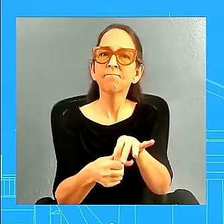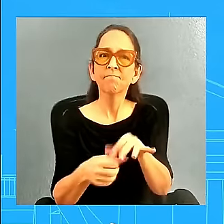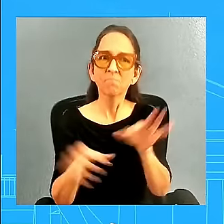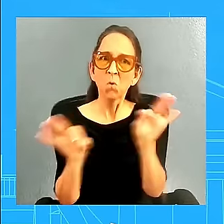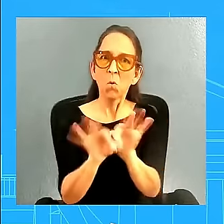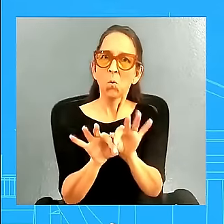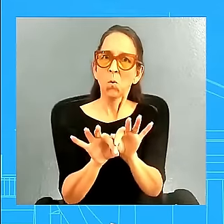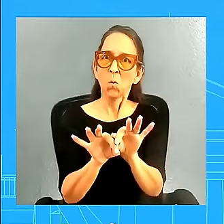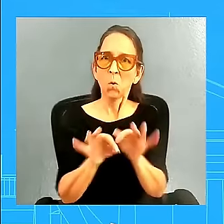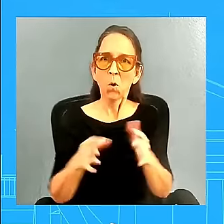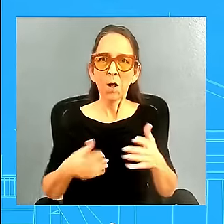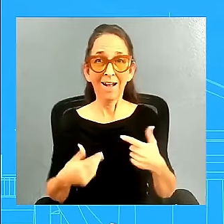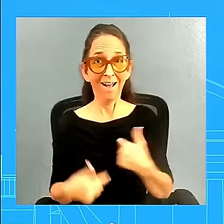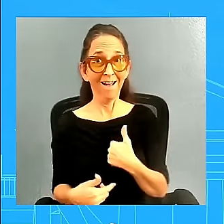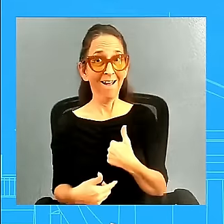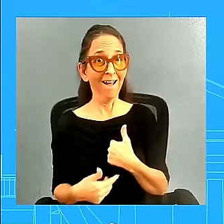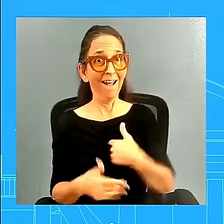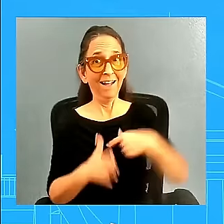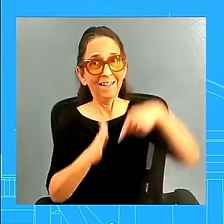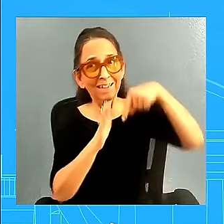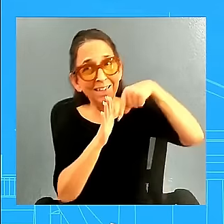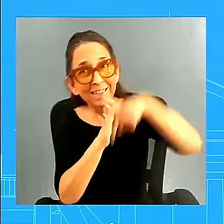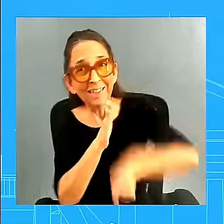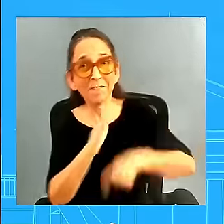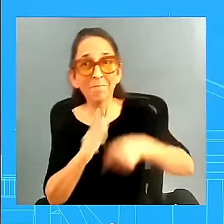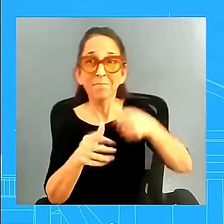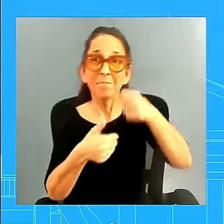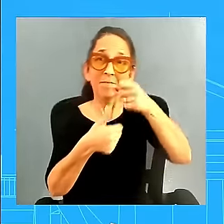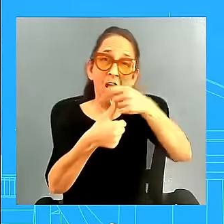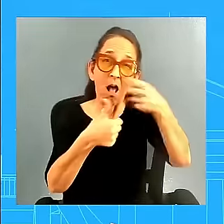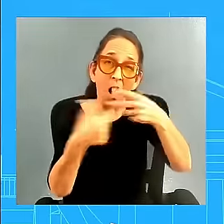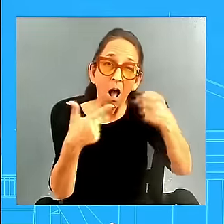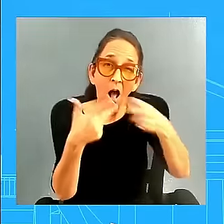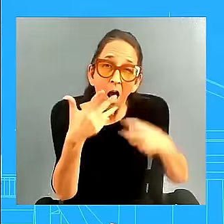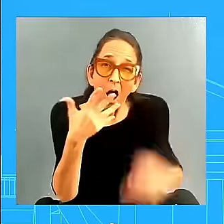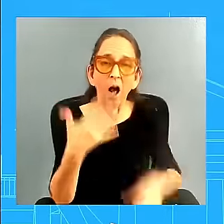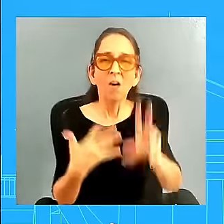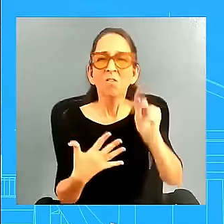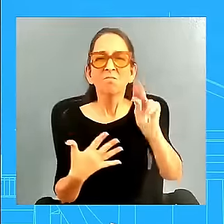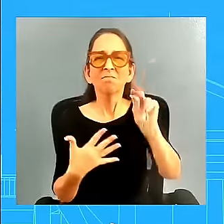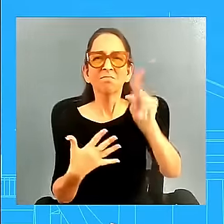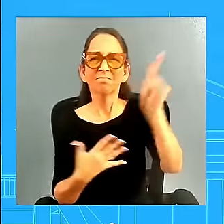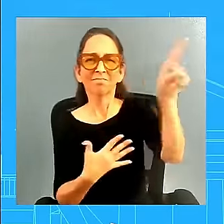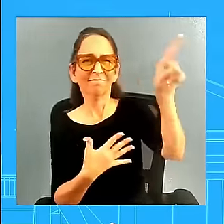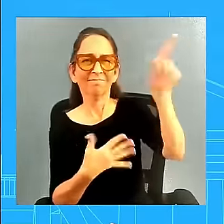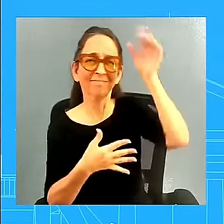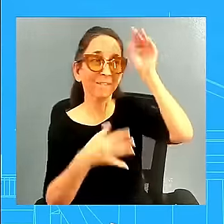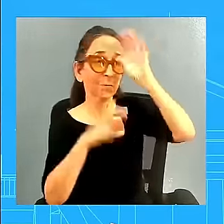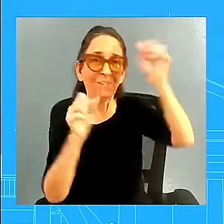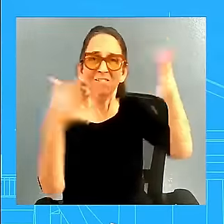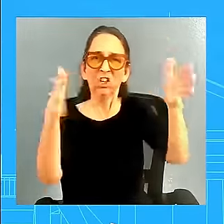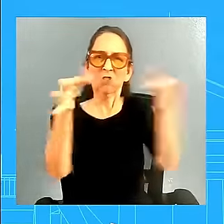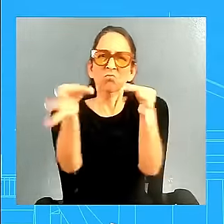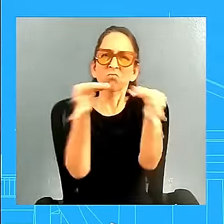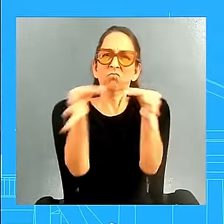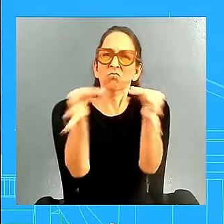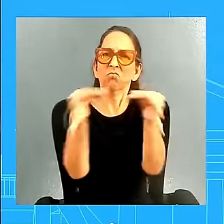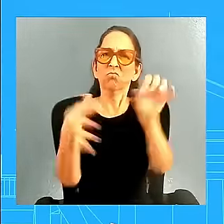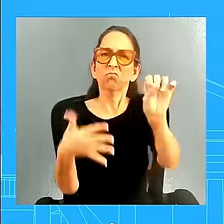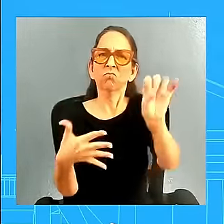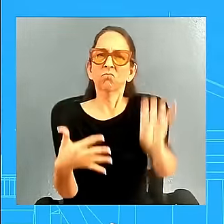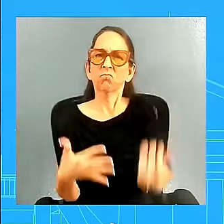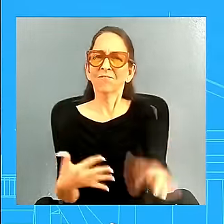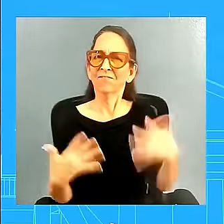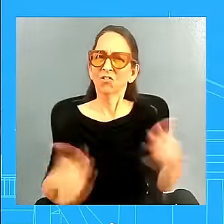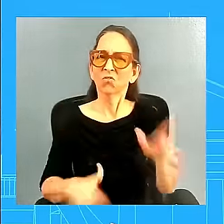I think the president has been very clear about that. But you don't, unless we talk about schedules or something, sort of like a big sort of, because he's done these types of